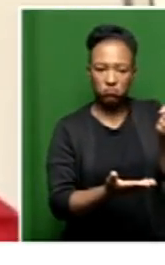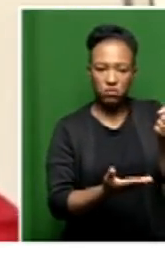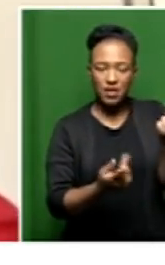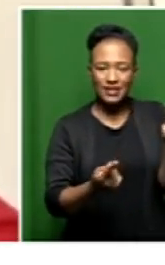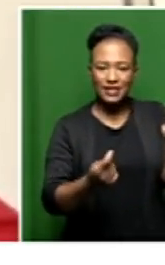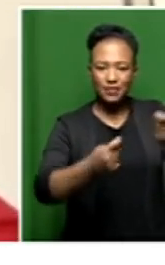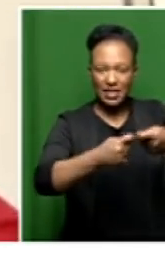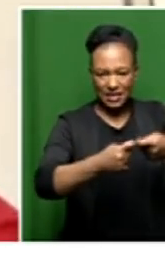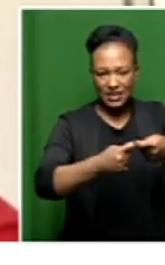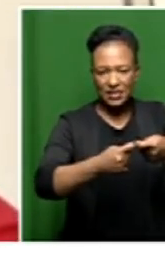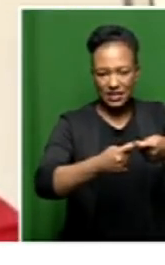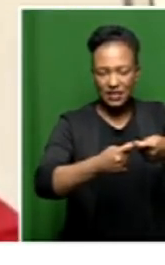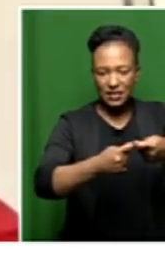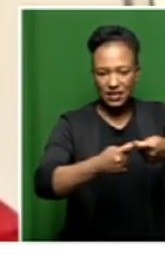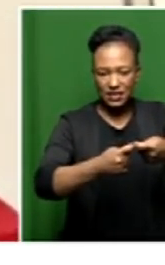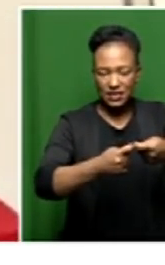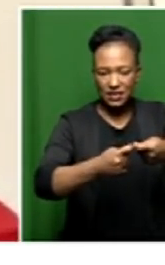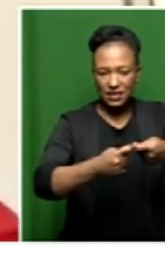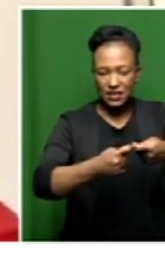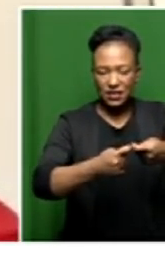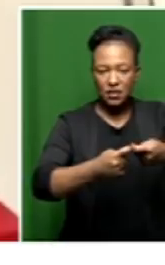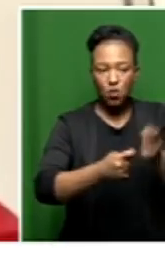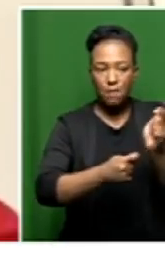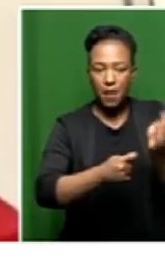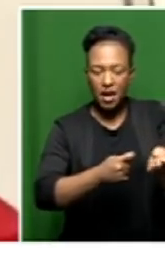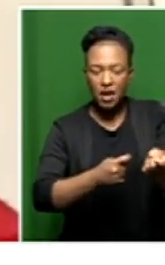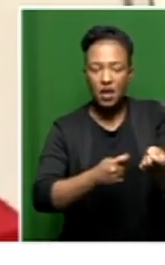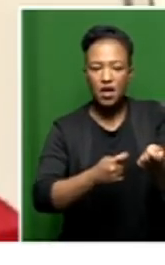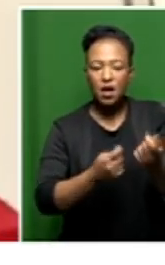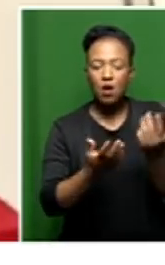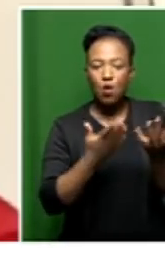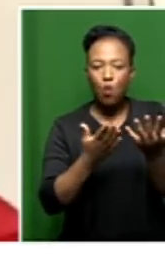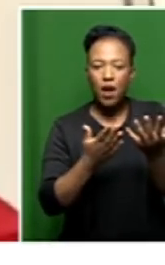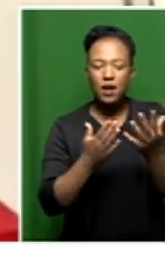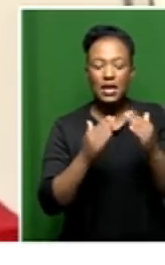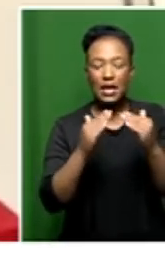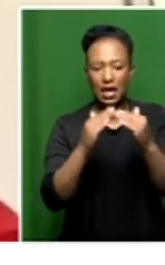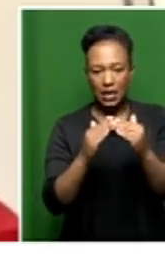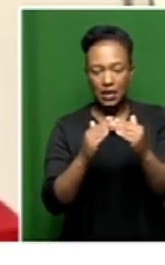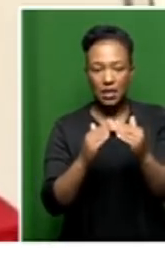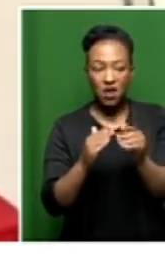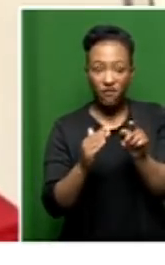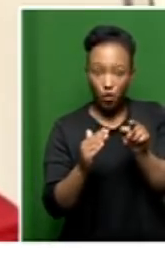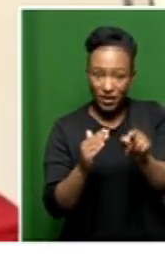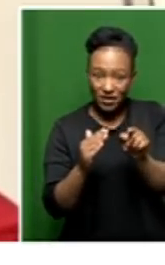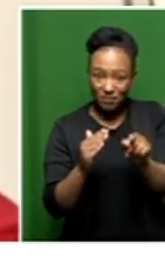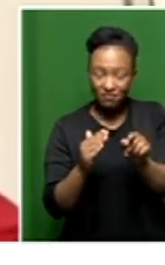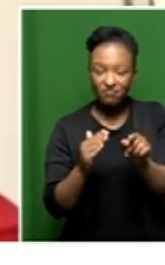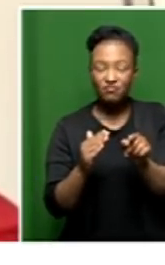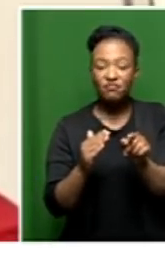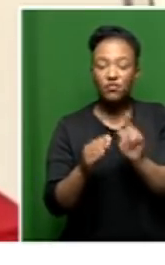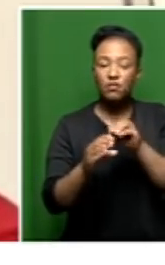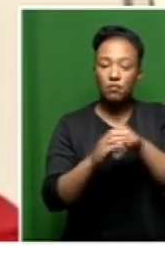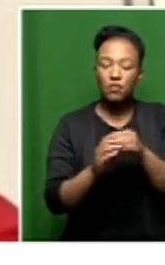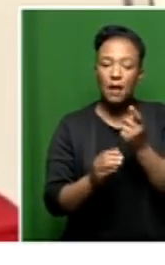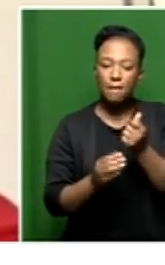for payment of various things within a facility. So with this one, part